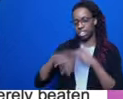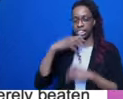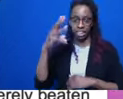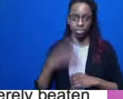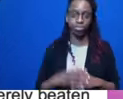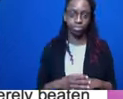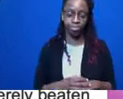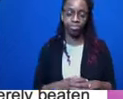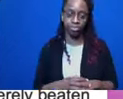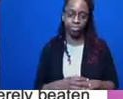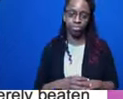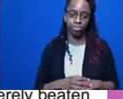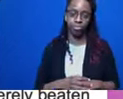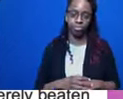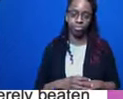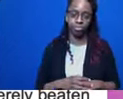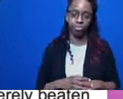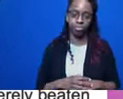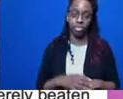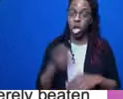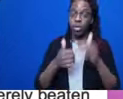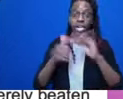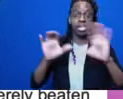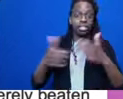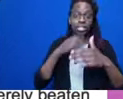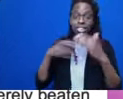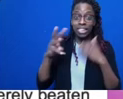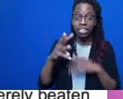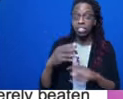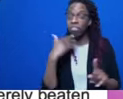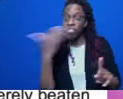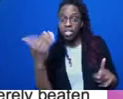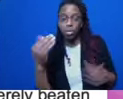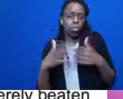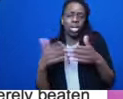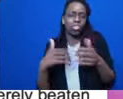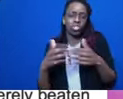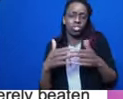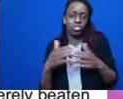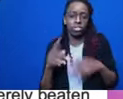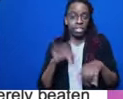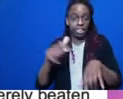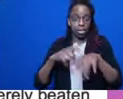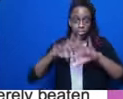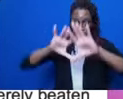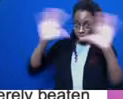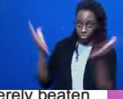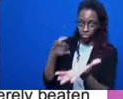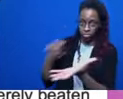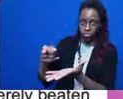A lot of times, the same kind of young people will volunteer to speak out and speak up.